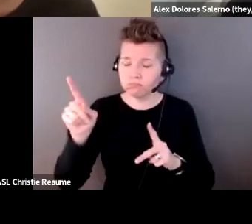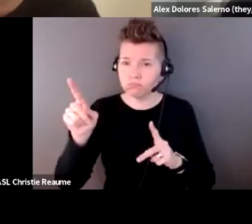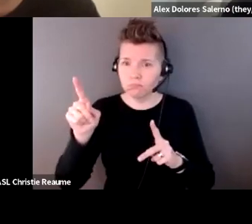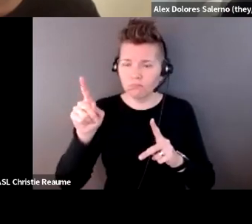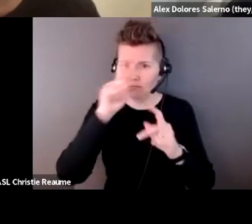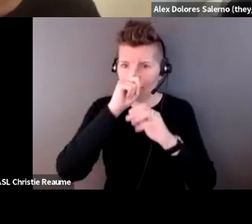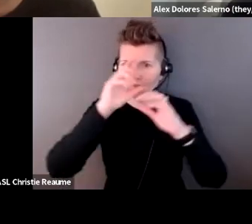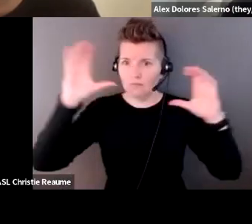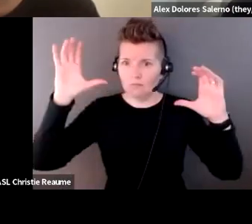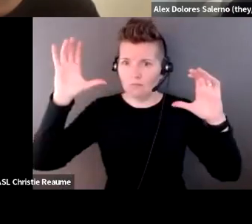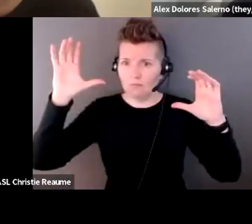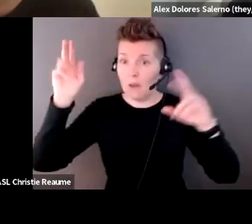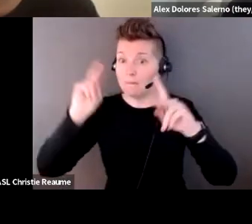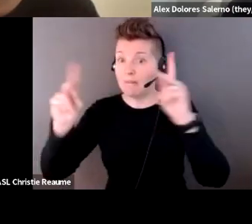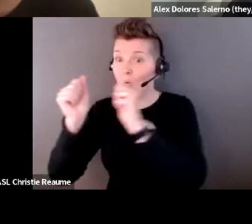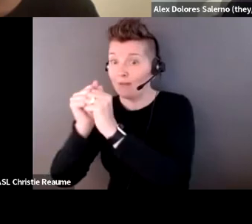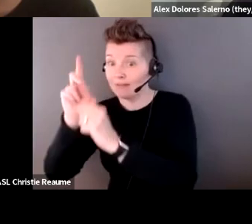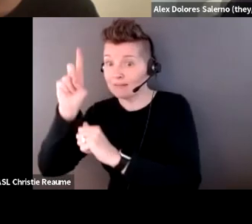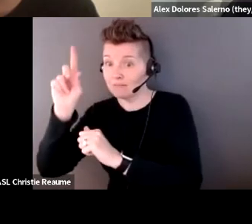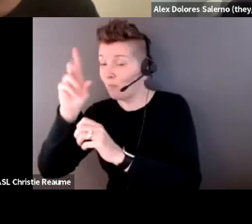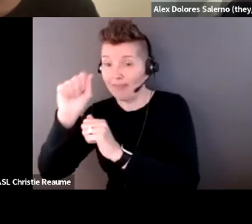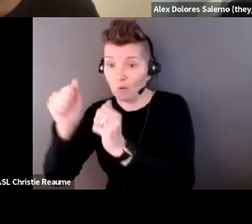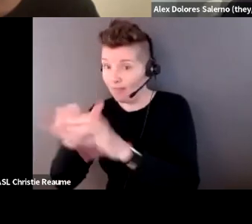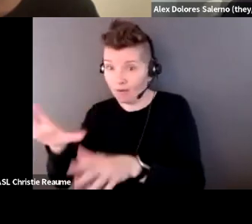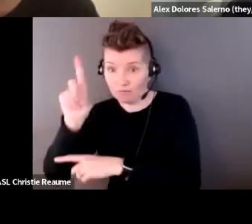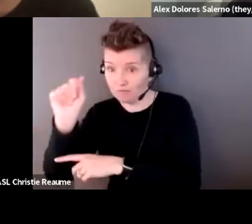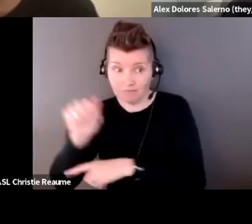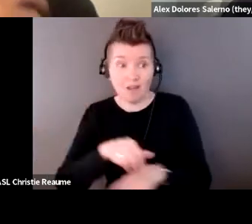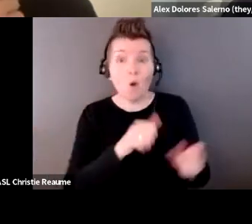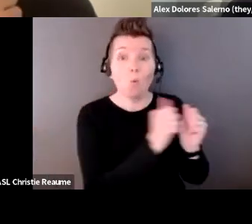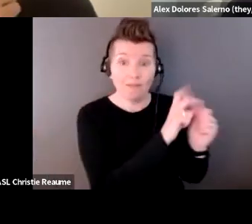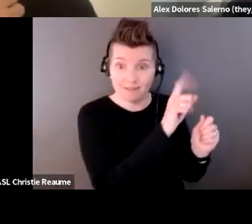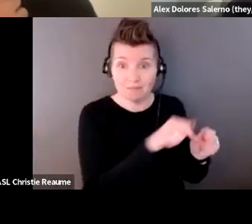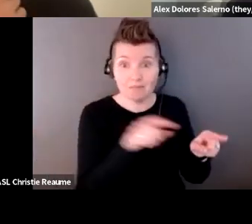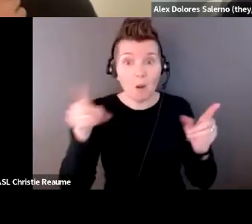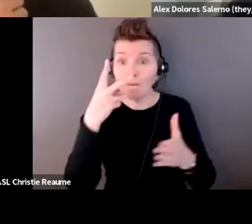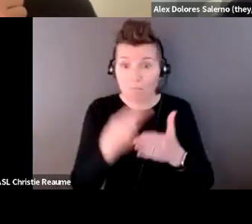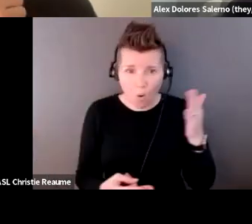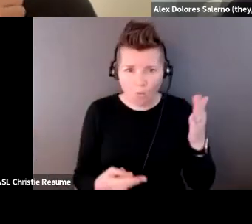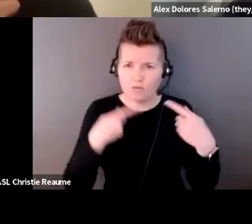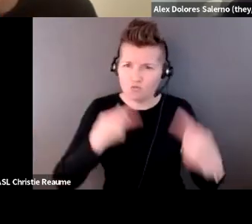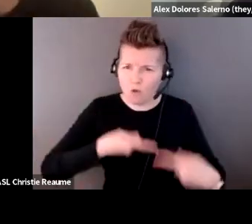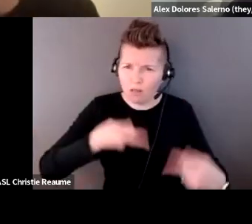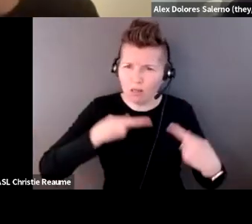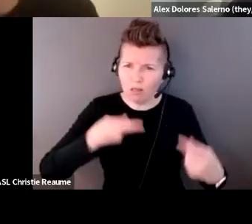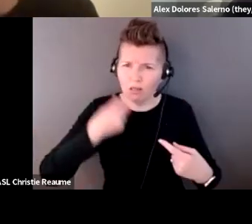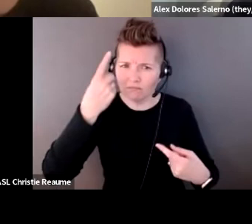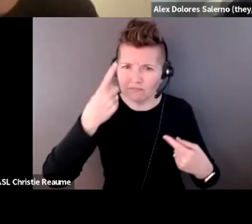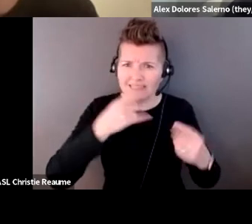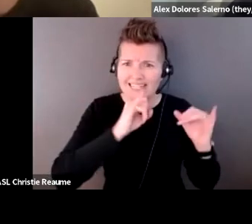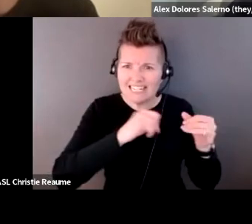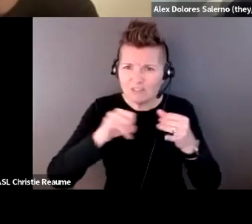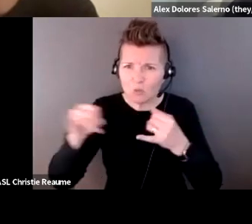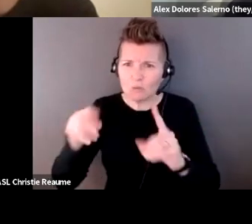or non-disability community alike. So, I guess, given this,